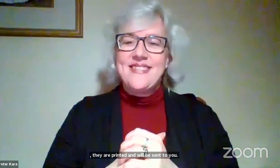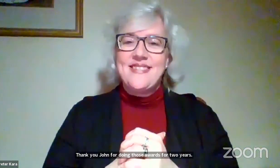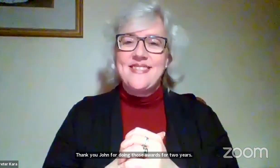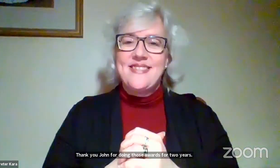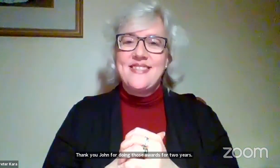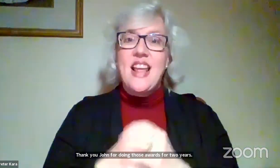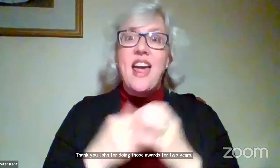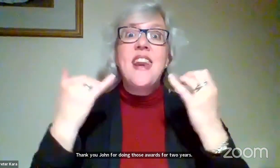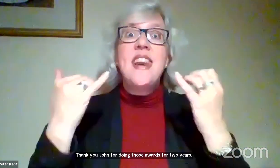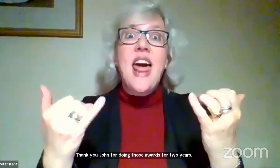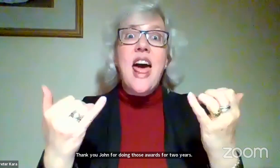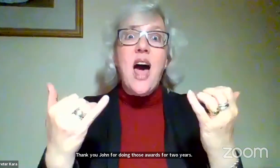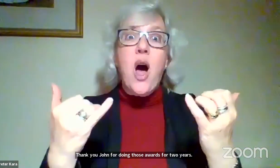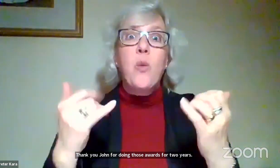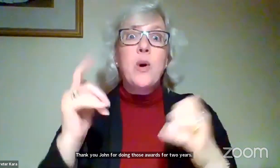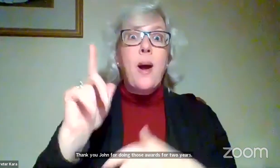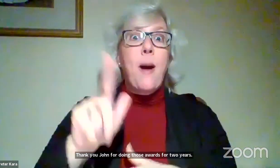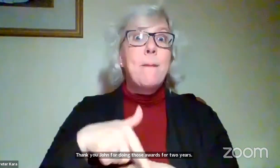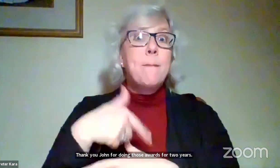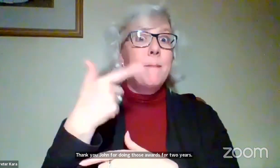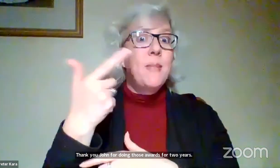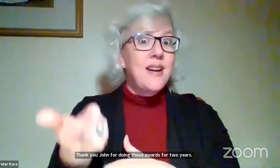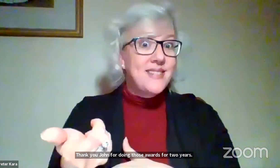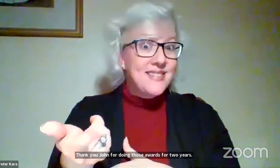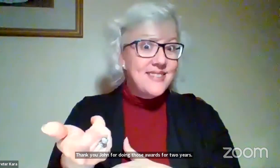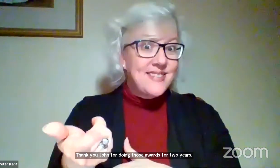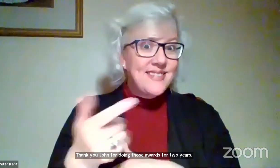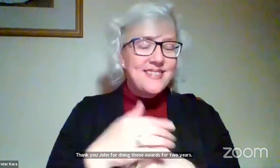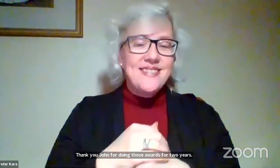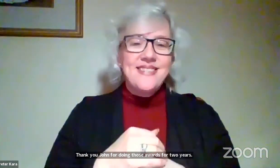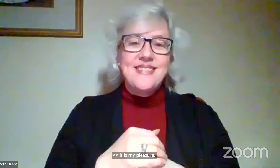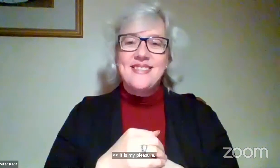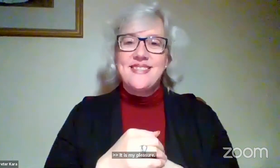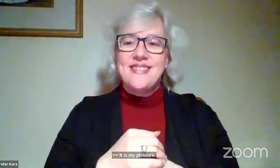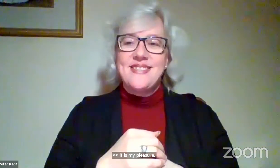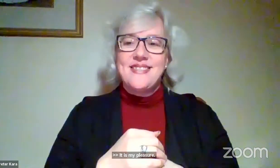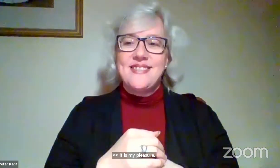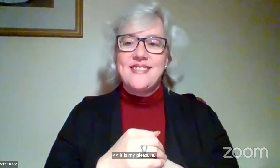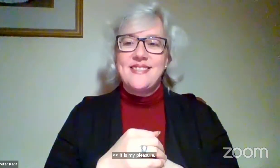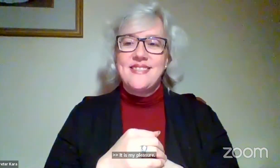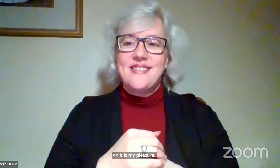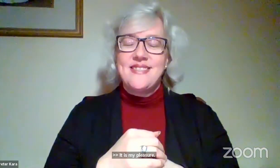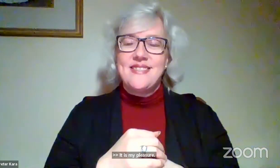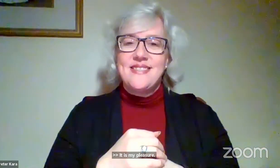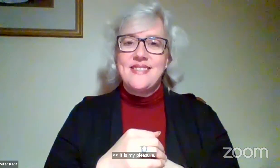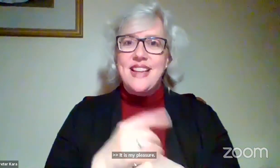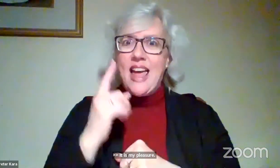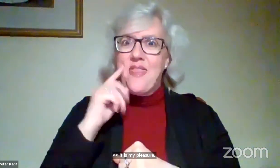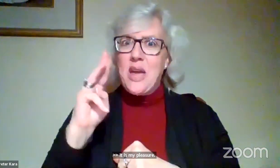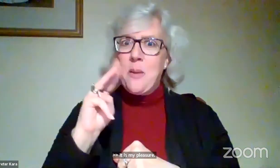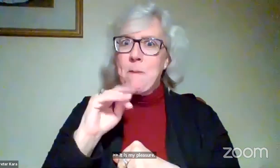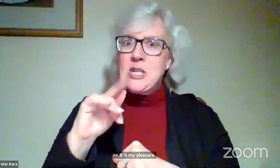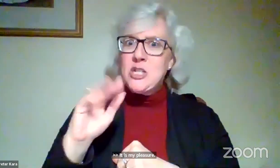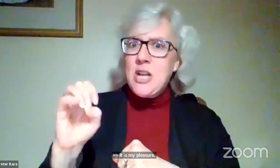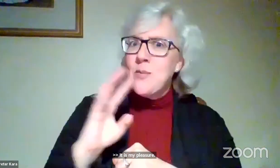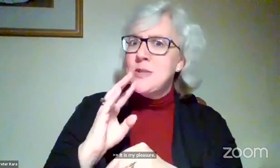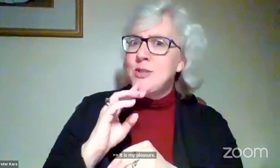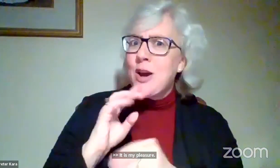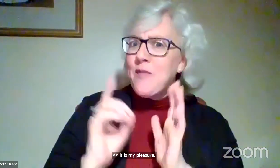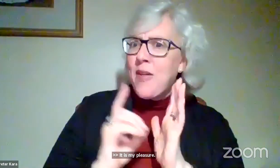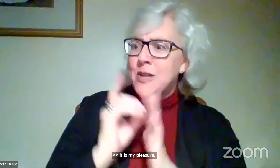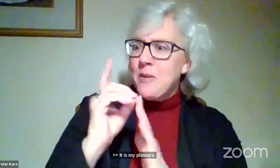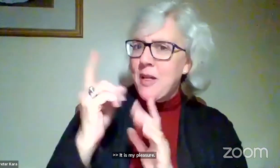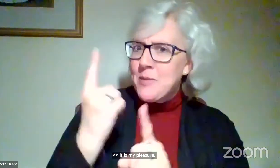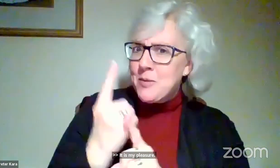And now we are passing off to, I think, Michelle, we're going to just talk about the development,